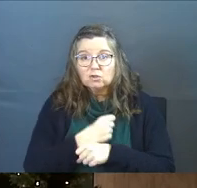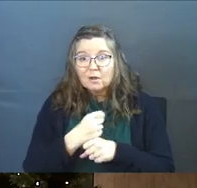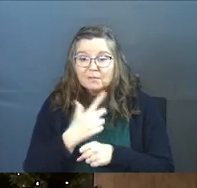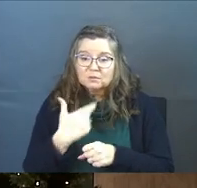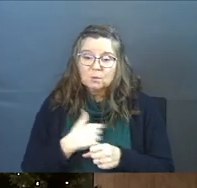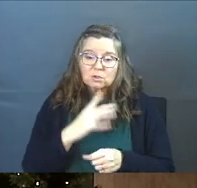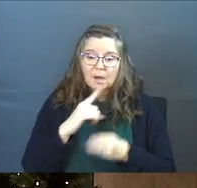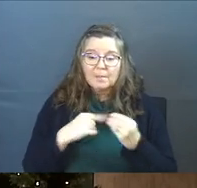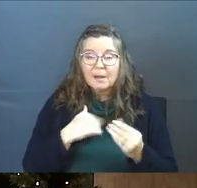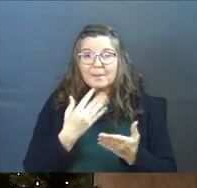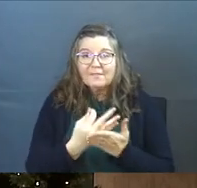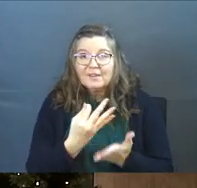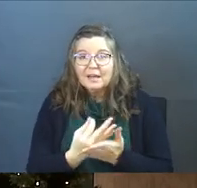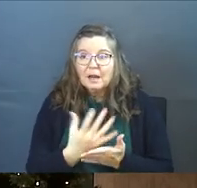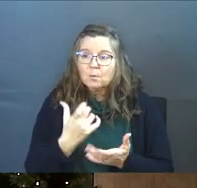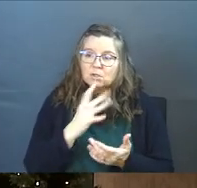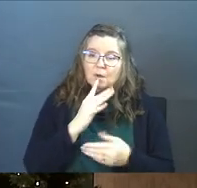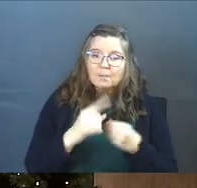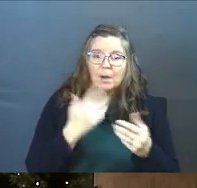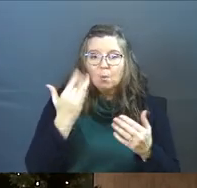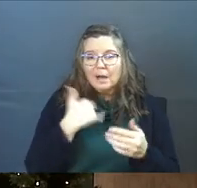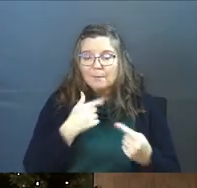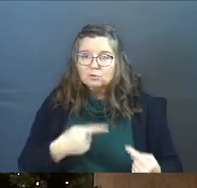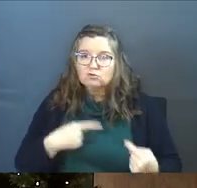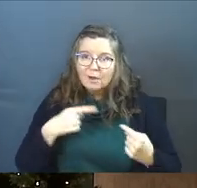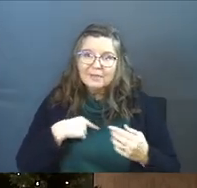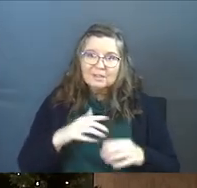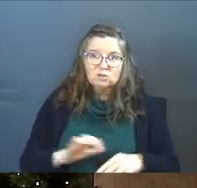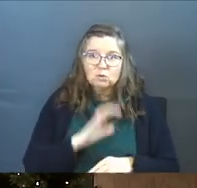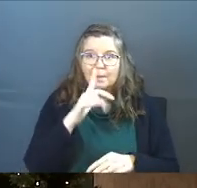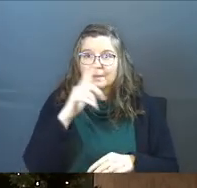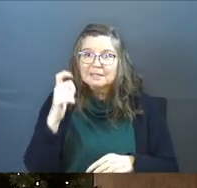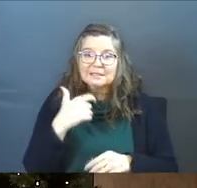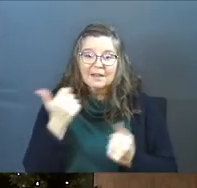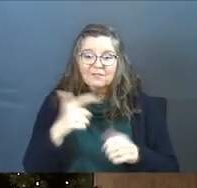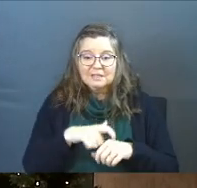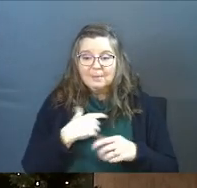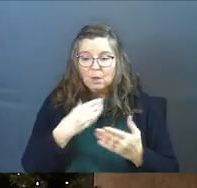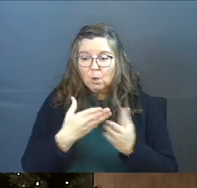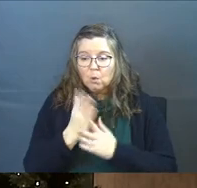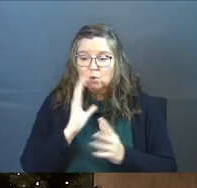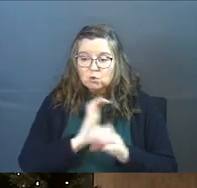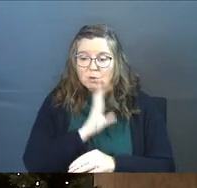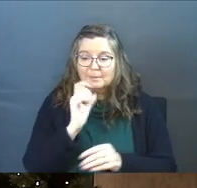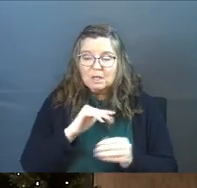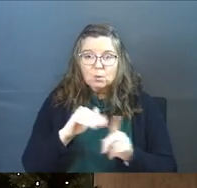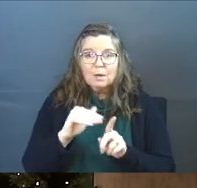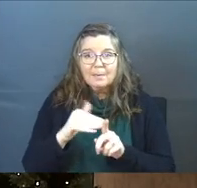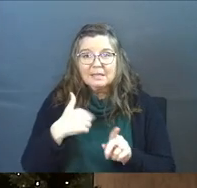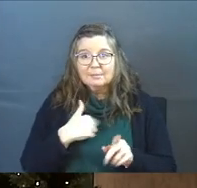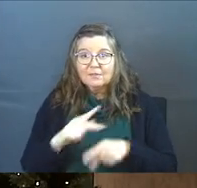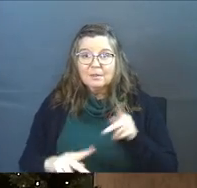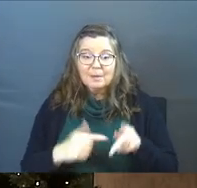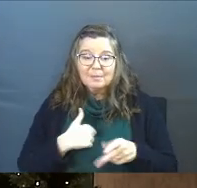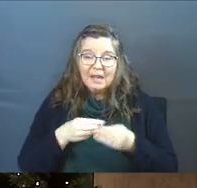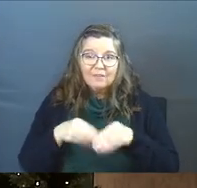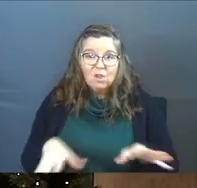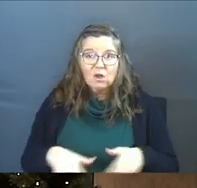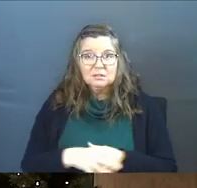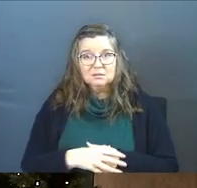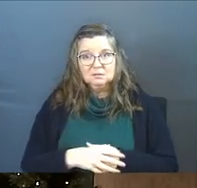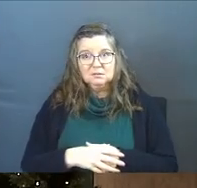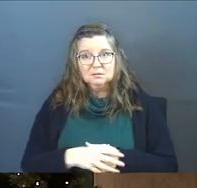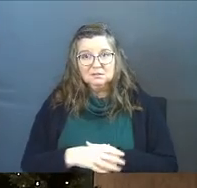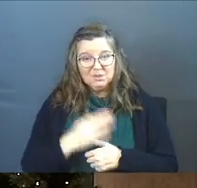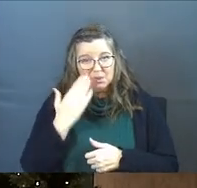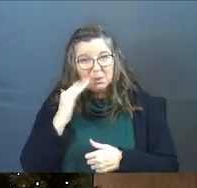coffee? Because I want to talk about my finances. I want to talk about why I'm struggling this Christmas. Because every time I go through Christmas, it reminds me of the people I've lost.